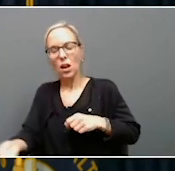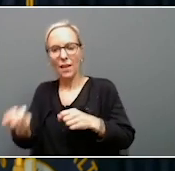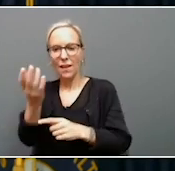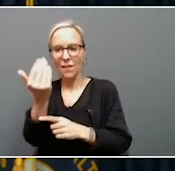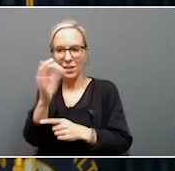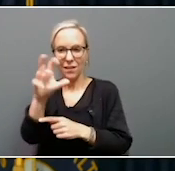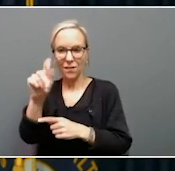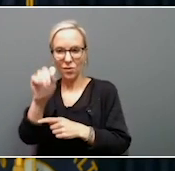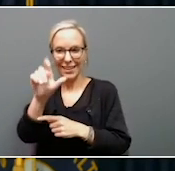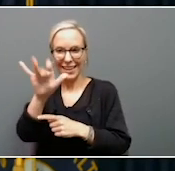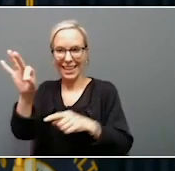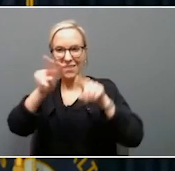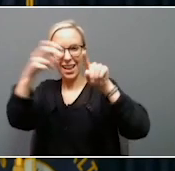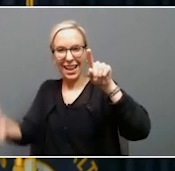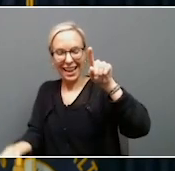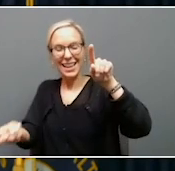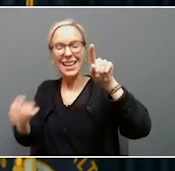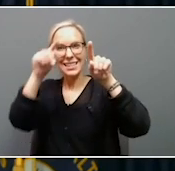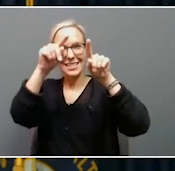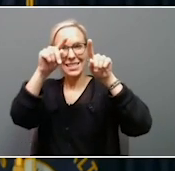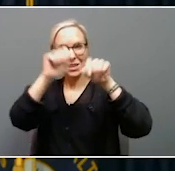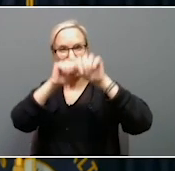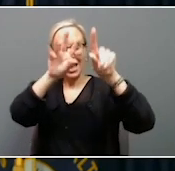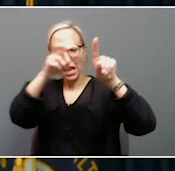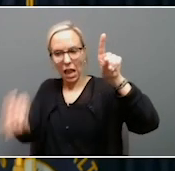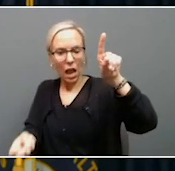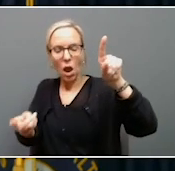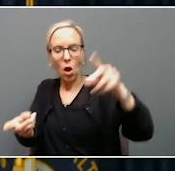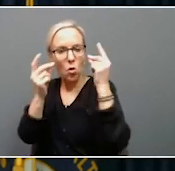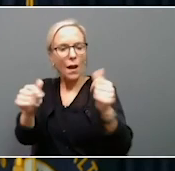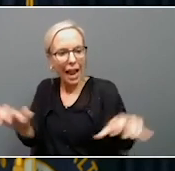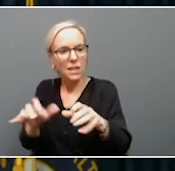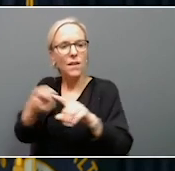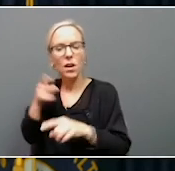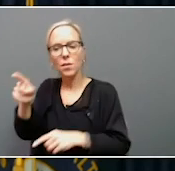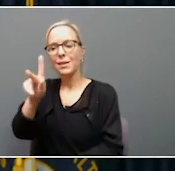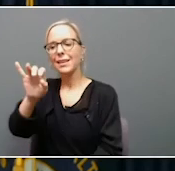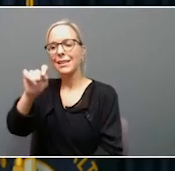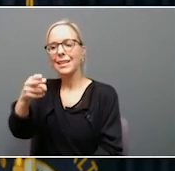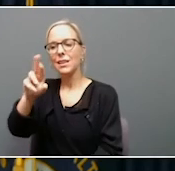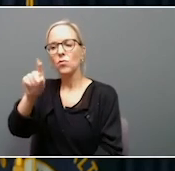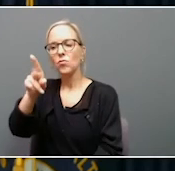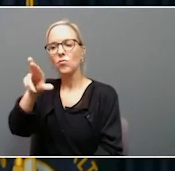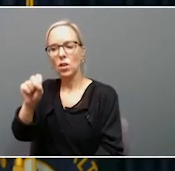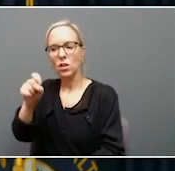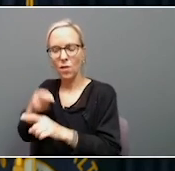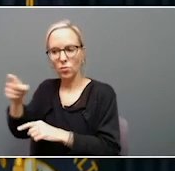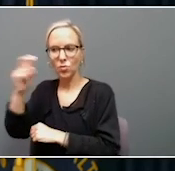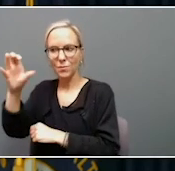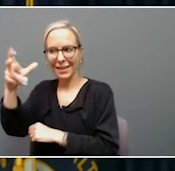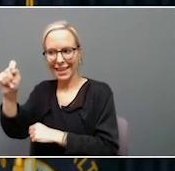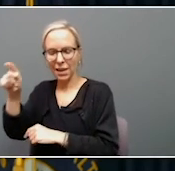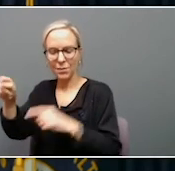But thanks to the quick action of Kentucky Transportation Cabinet employee Keith Rogers, 10-year-old Andrew